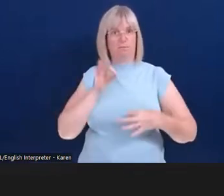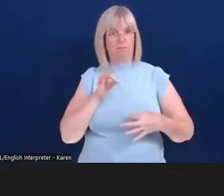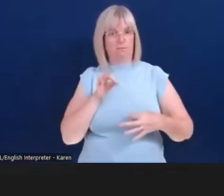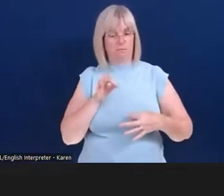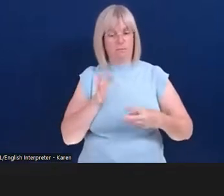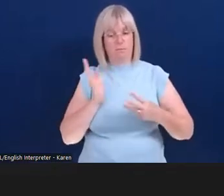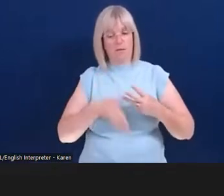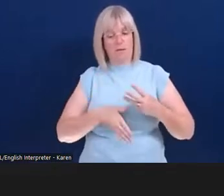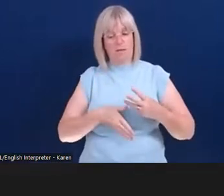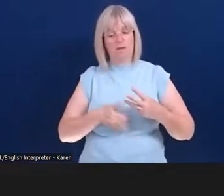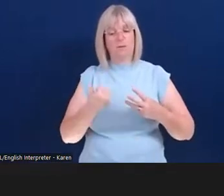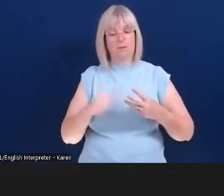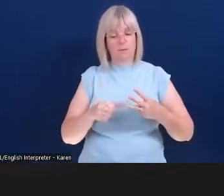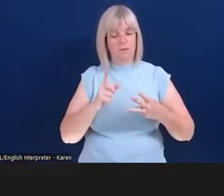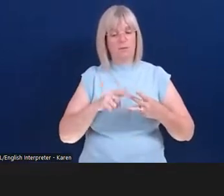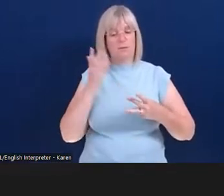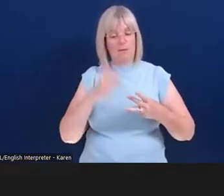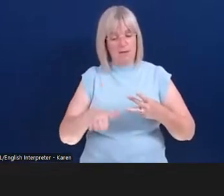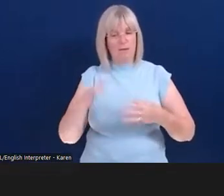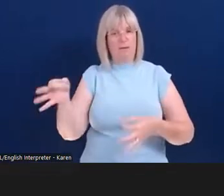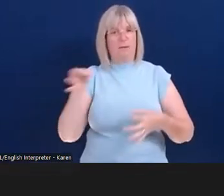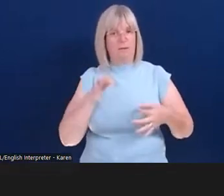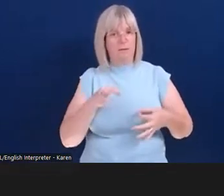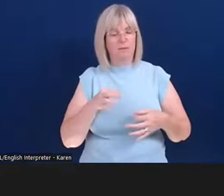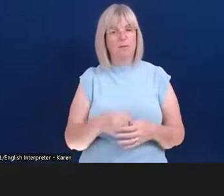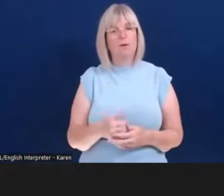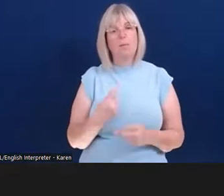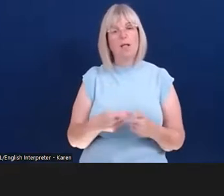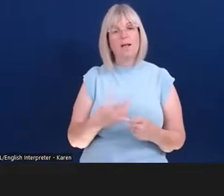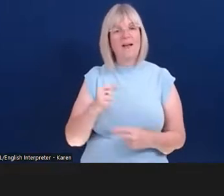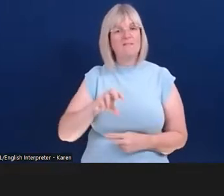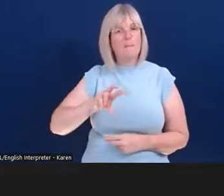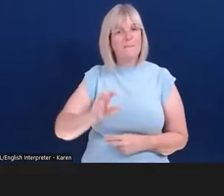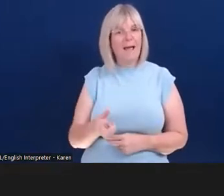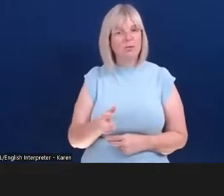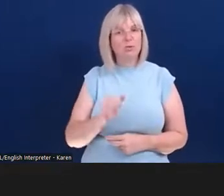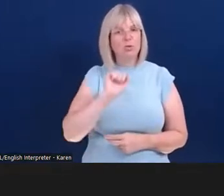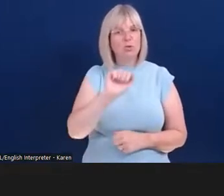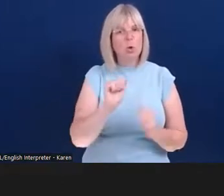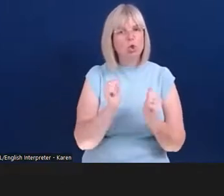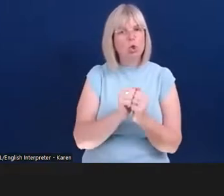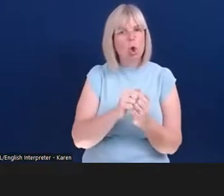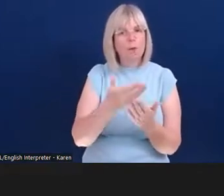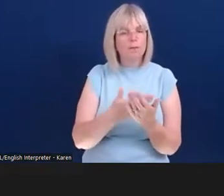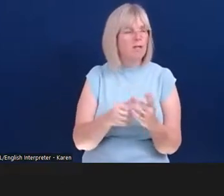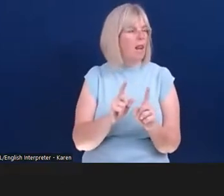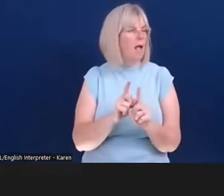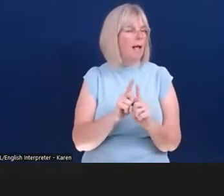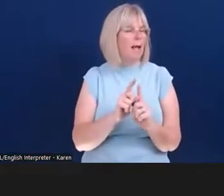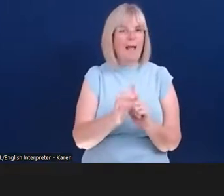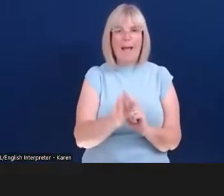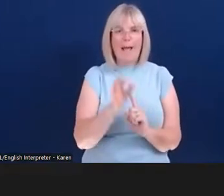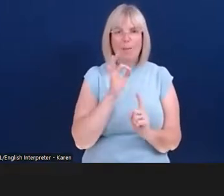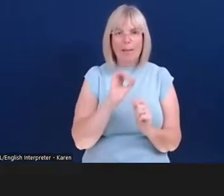and that you can use a badge on your current documents, i.e. your employment contract, your application documents, your